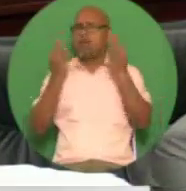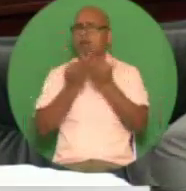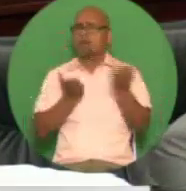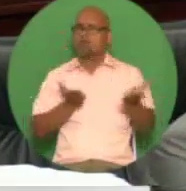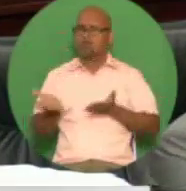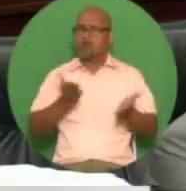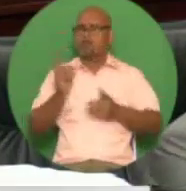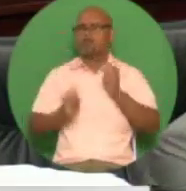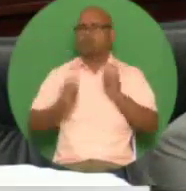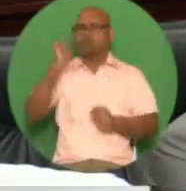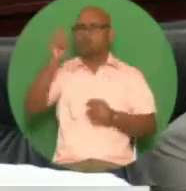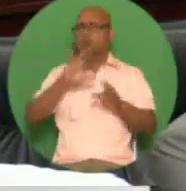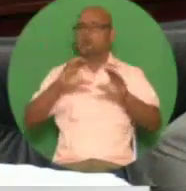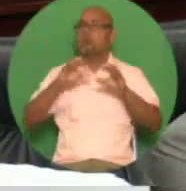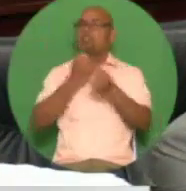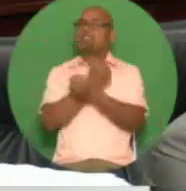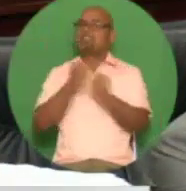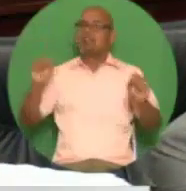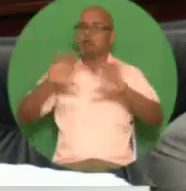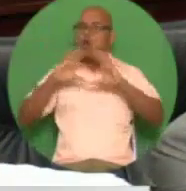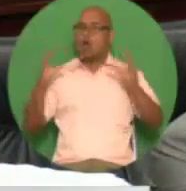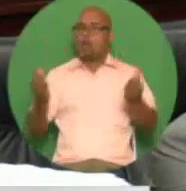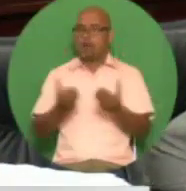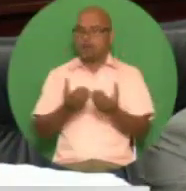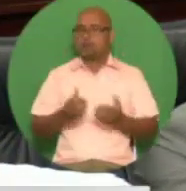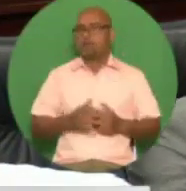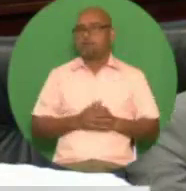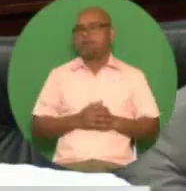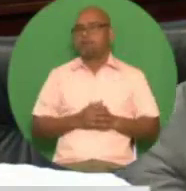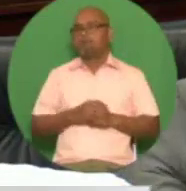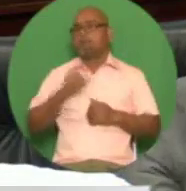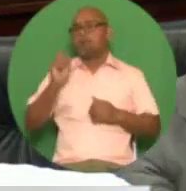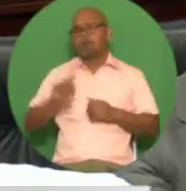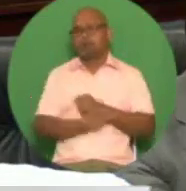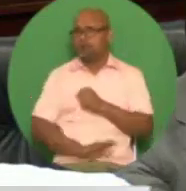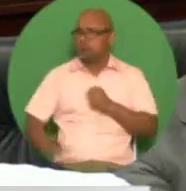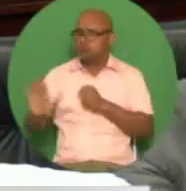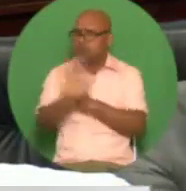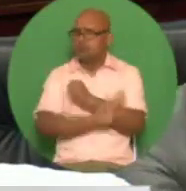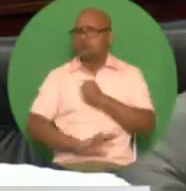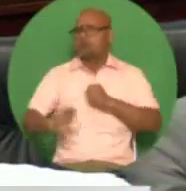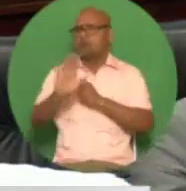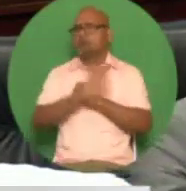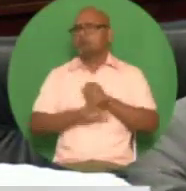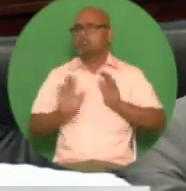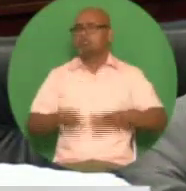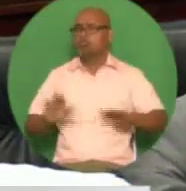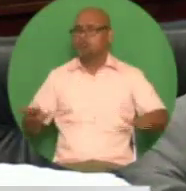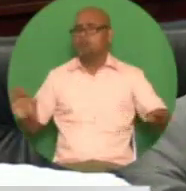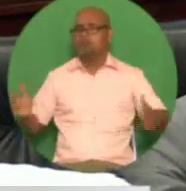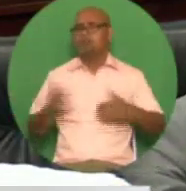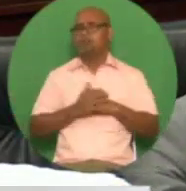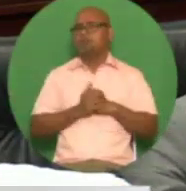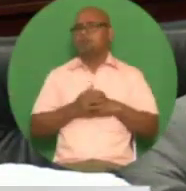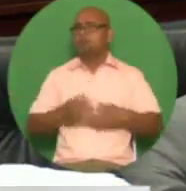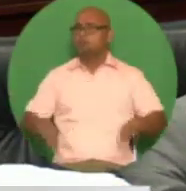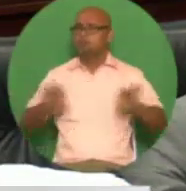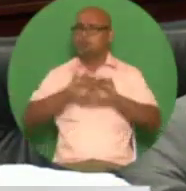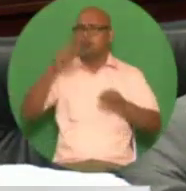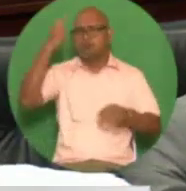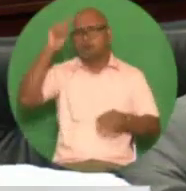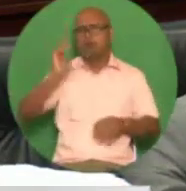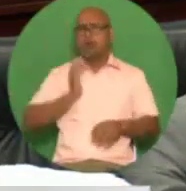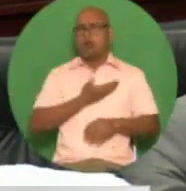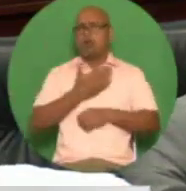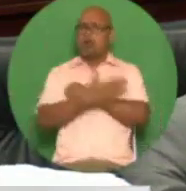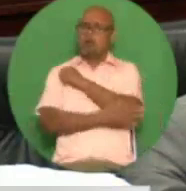embedded in this philosophy is the protection of our nation's children our greatest asset however during the